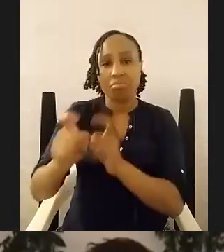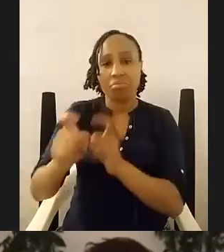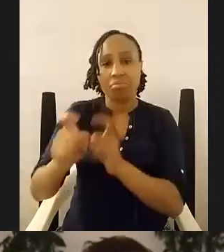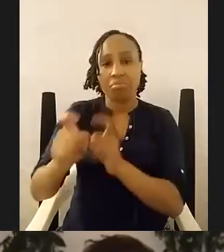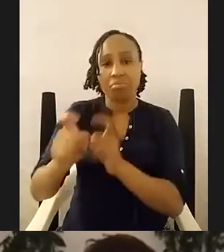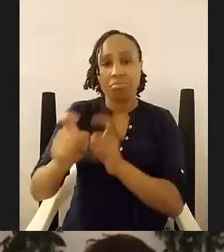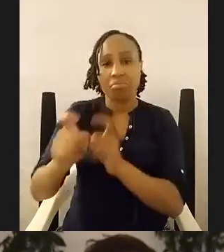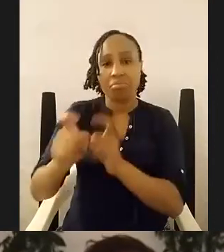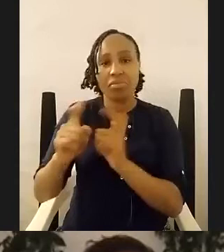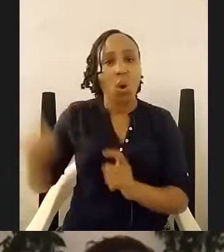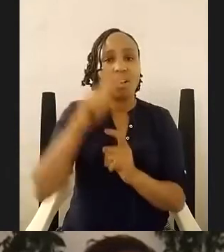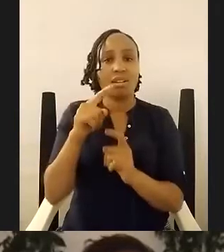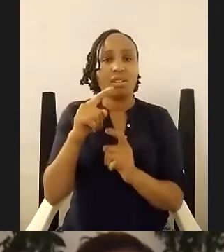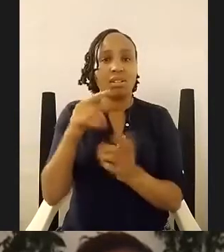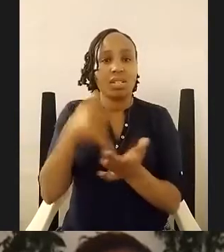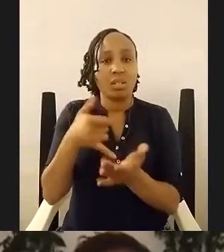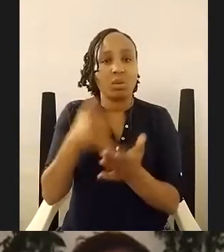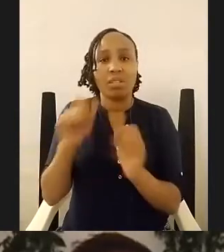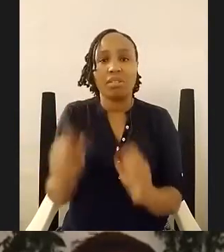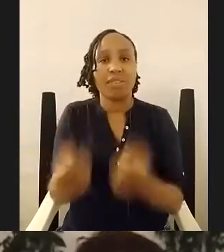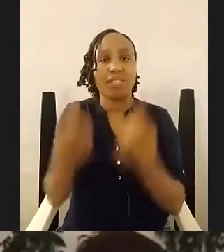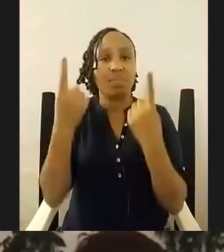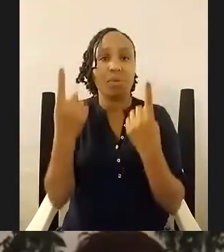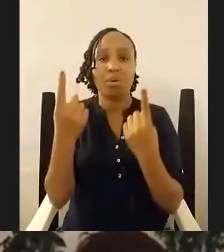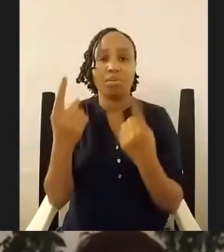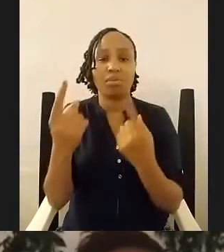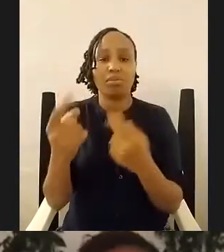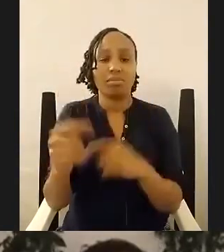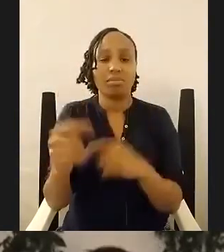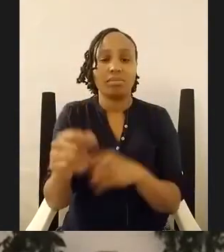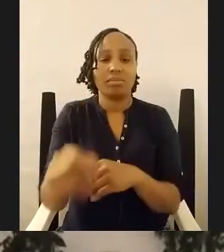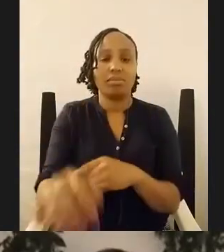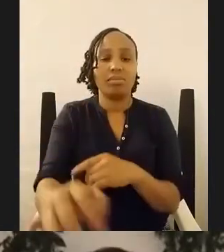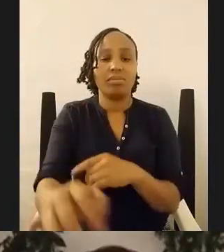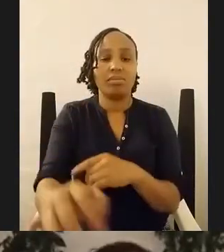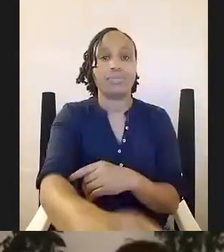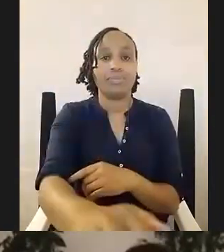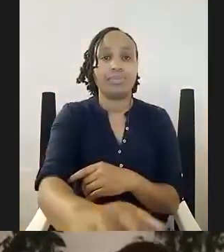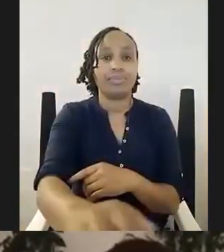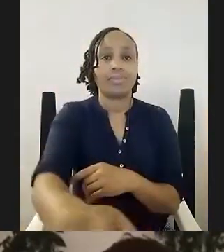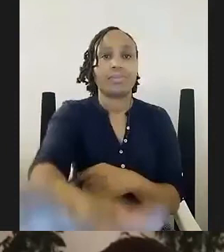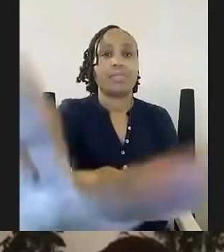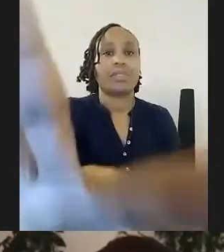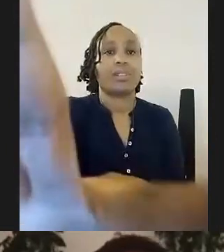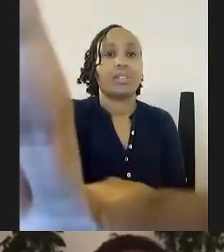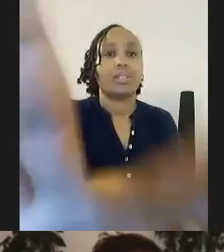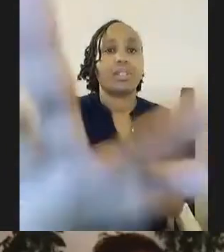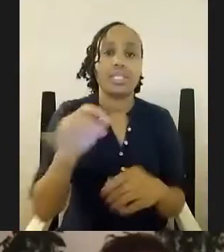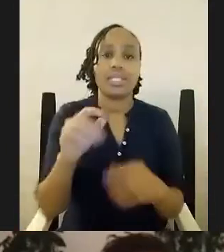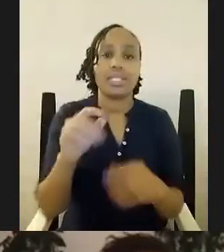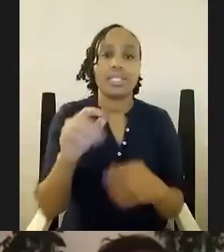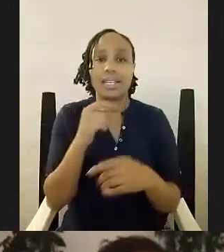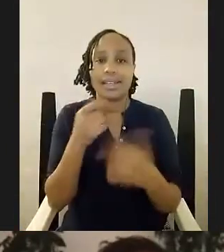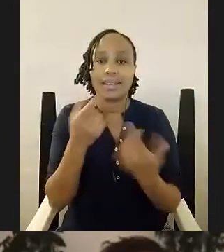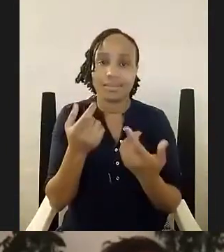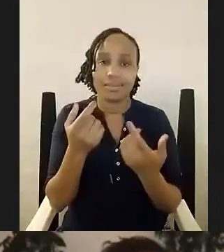festival um sorry something forgot to know my screen the nyamza literary festival the black letter media competition short story